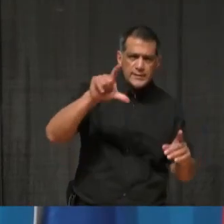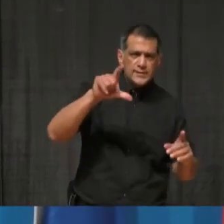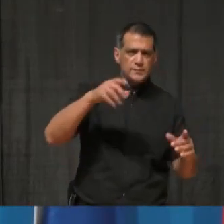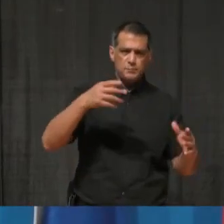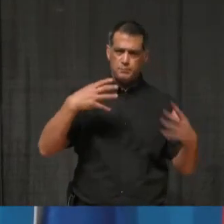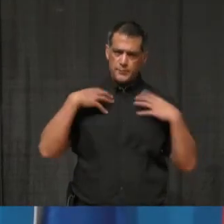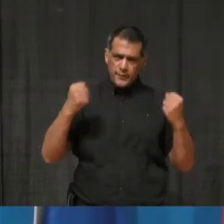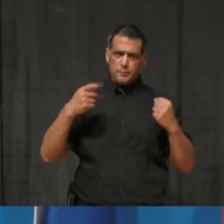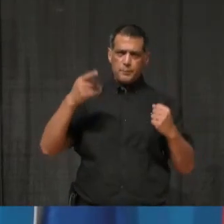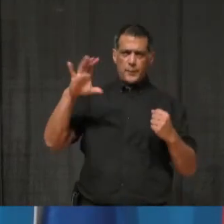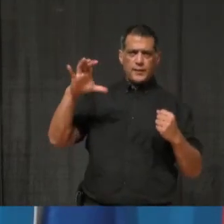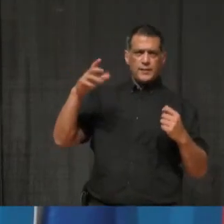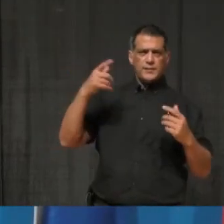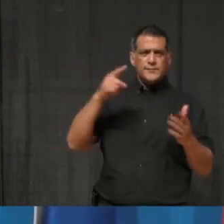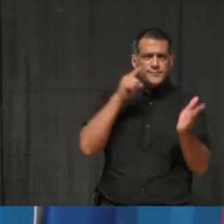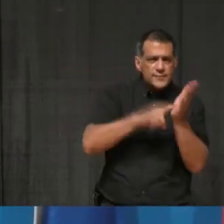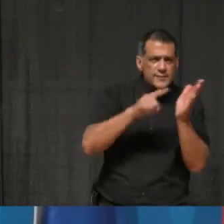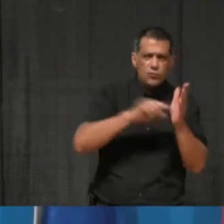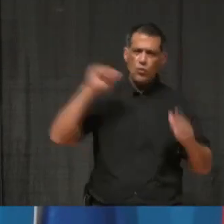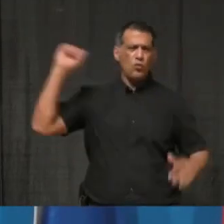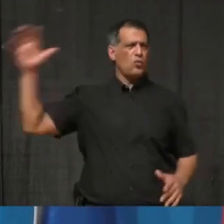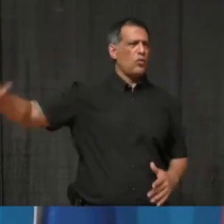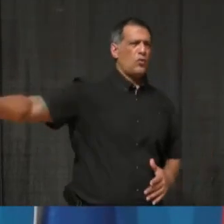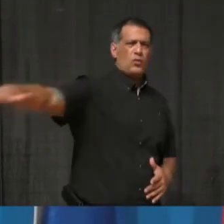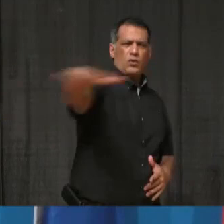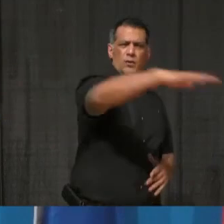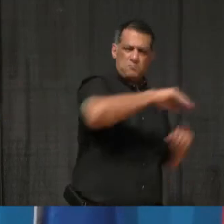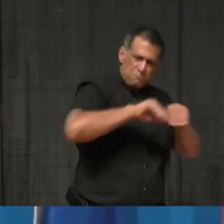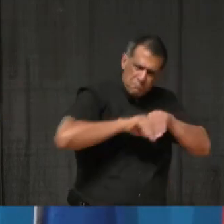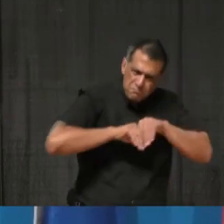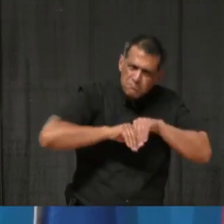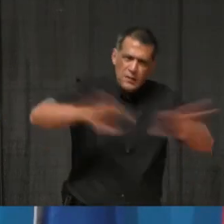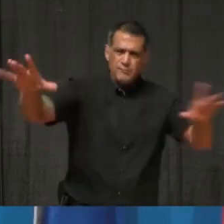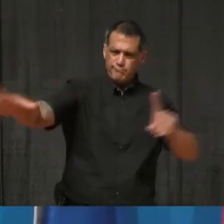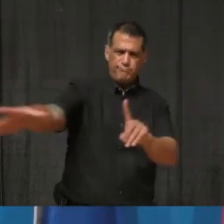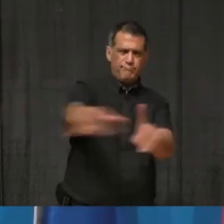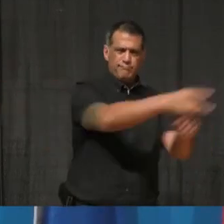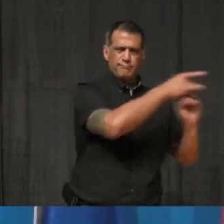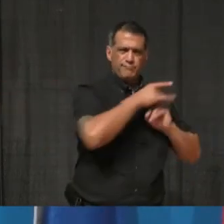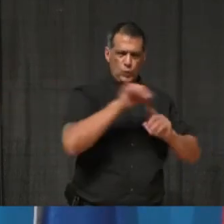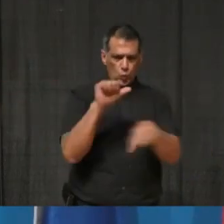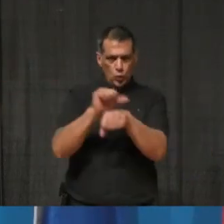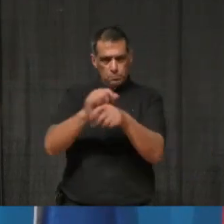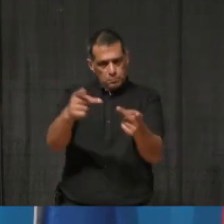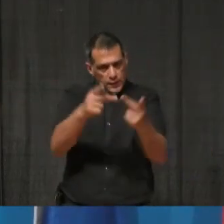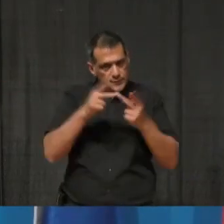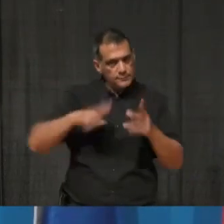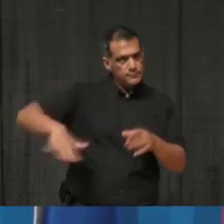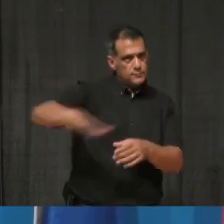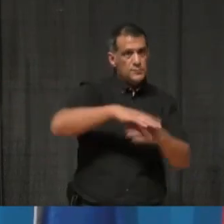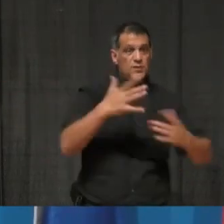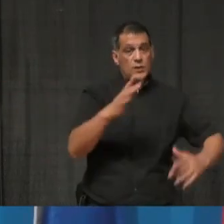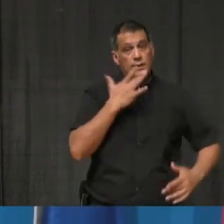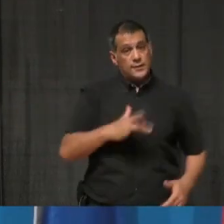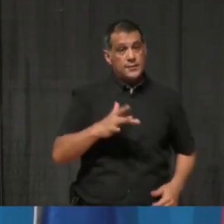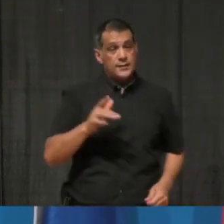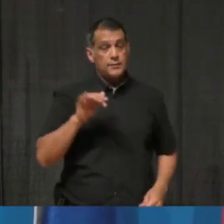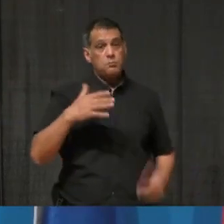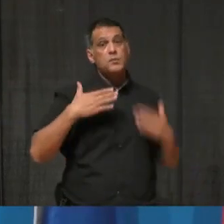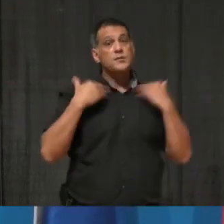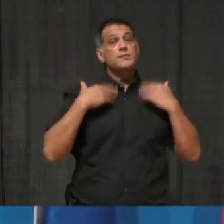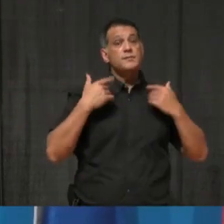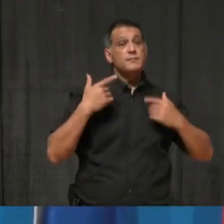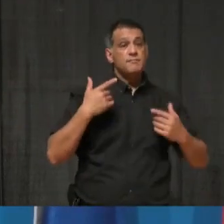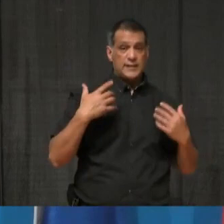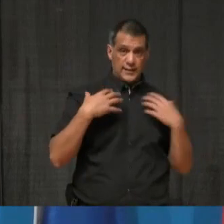all workplace outbreaks that are reported to us. We are very fortunate that, as you know, the Ministry of Health has been